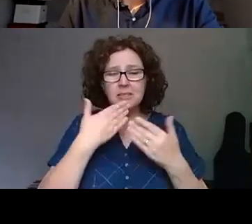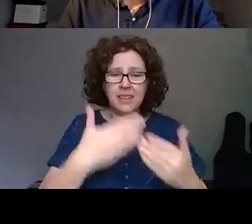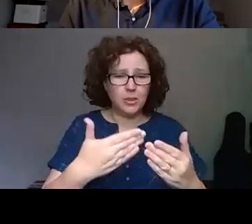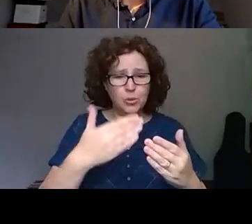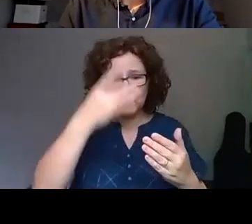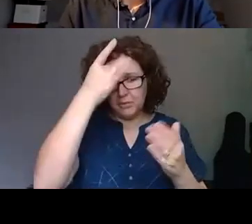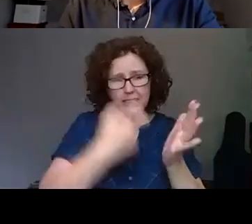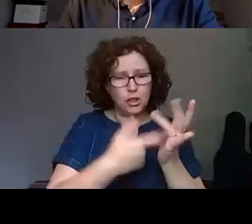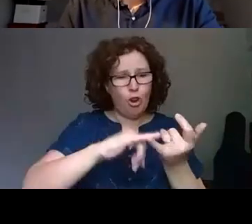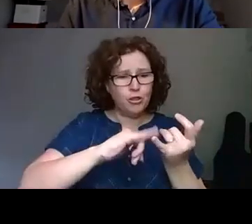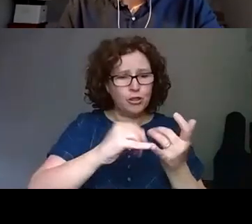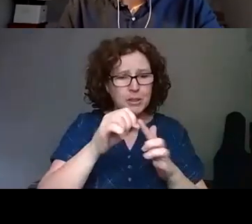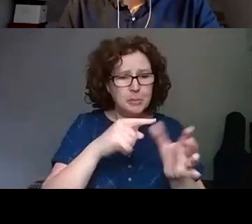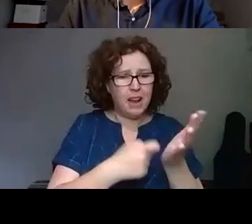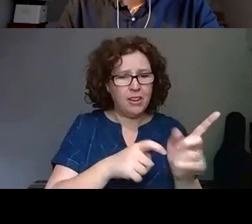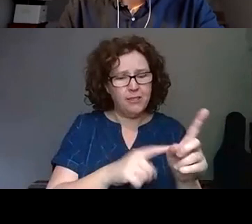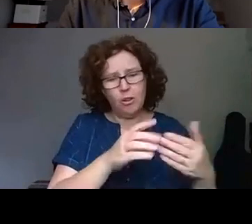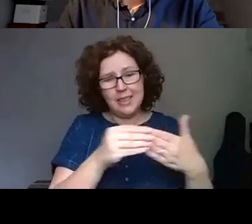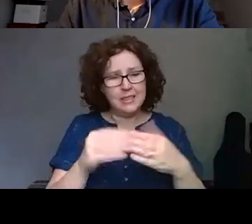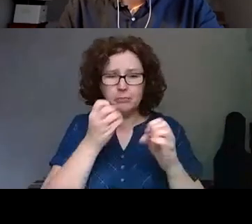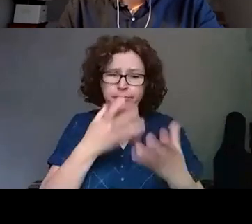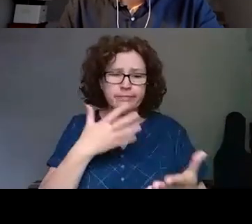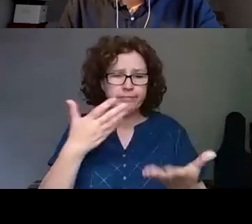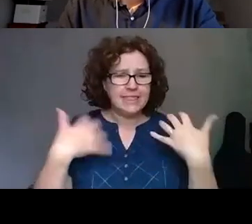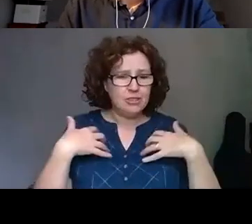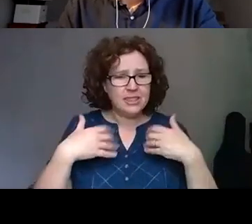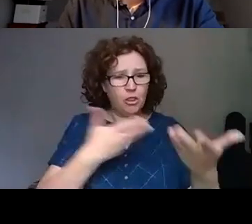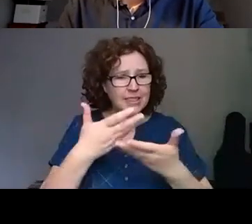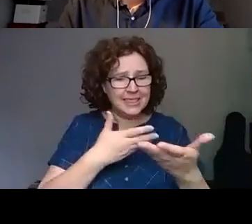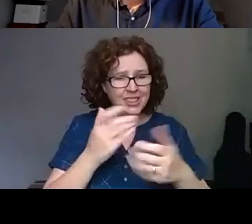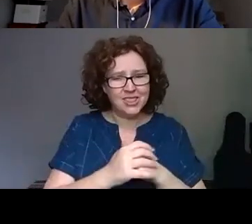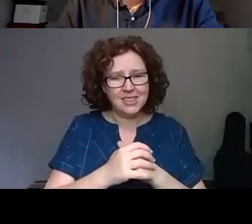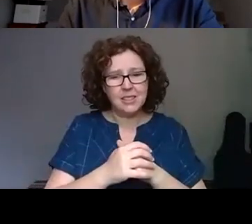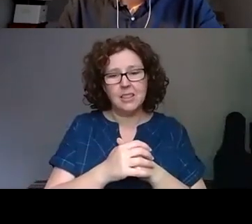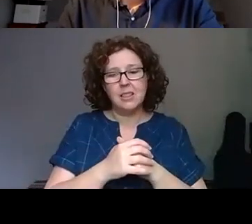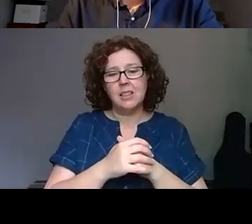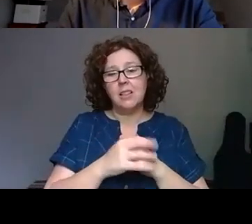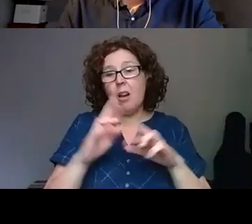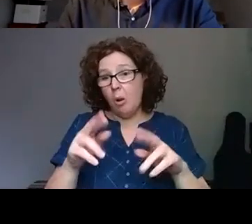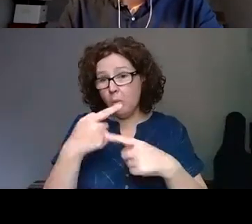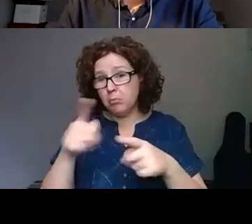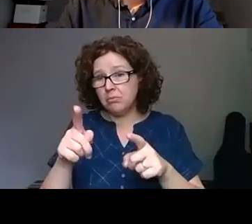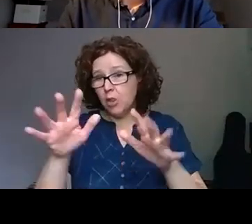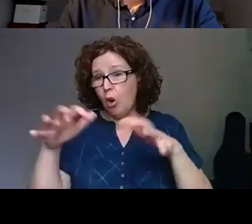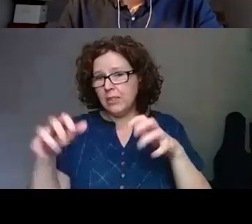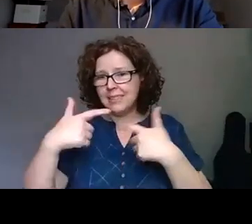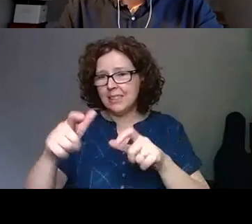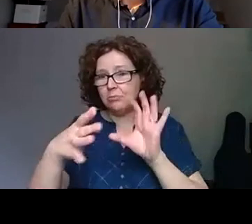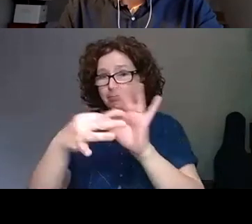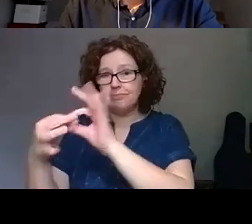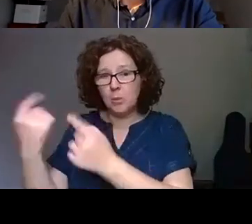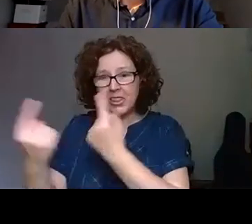just the beginning, as Ross said, so I hope that all of you who have joined us will connect with each other following the event and connect with the panel as well.